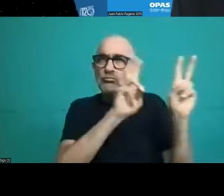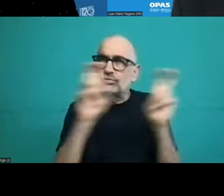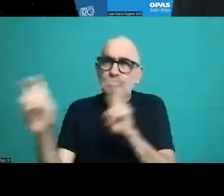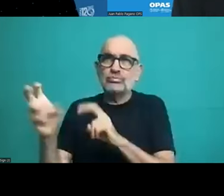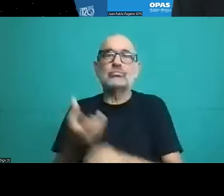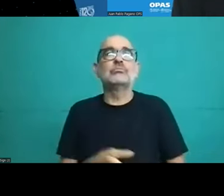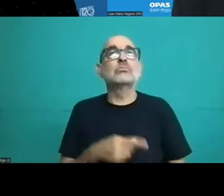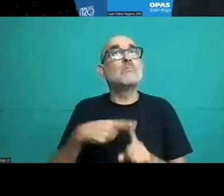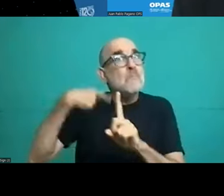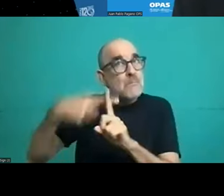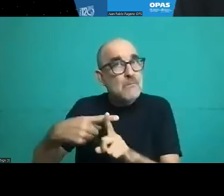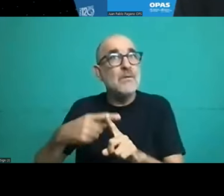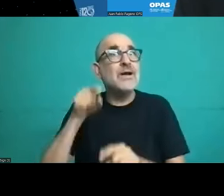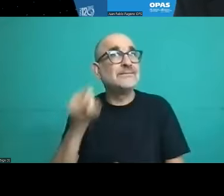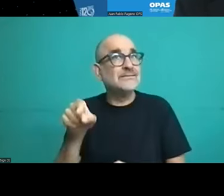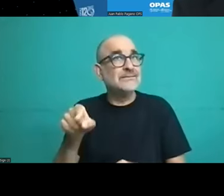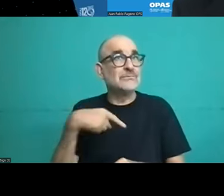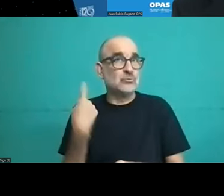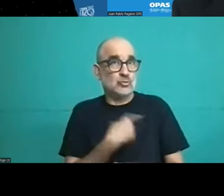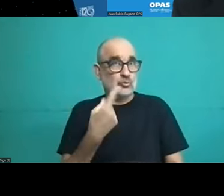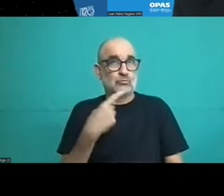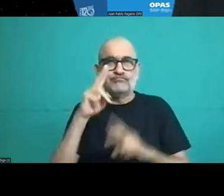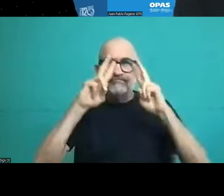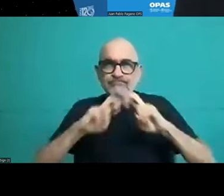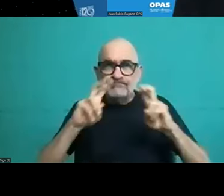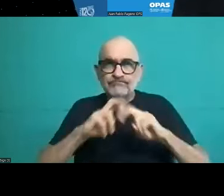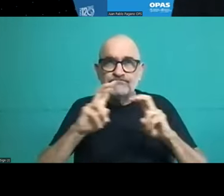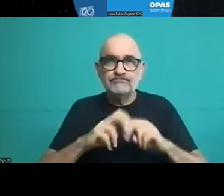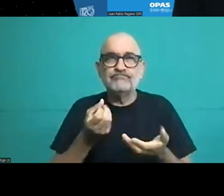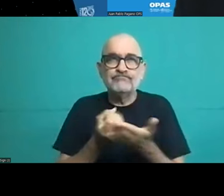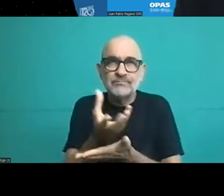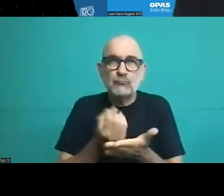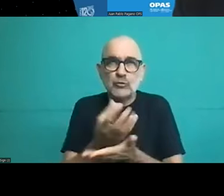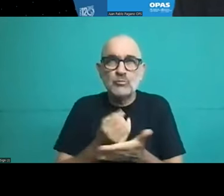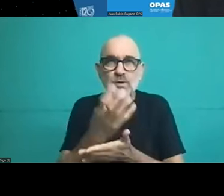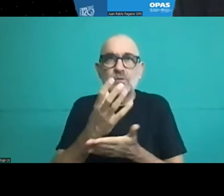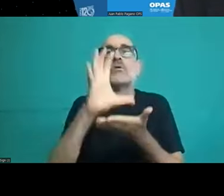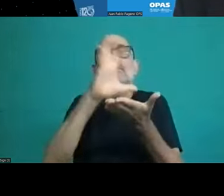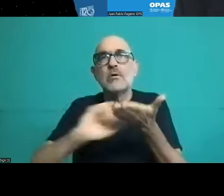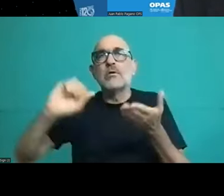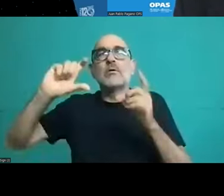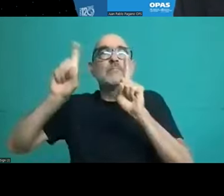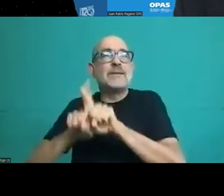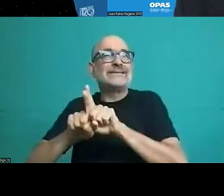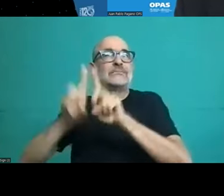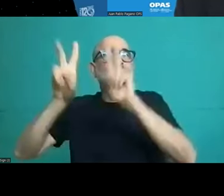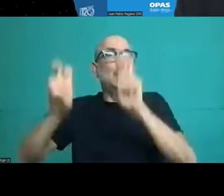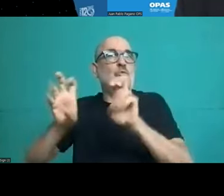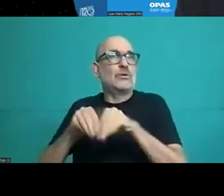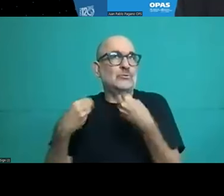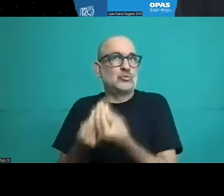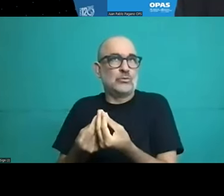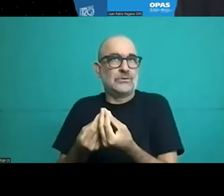thesocies with